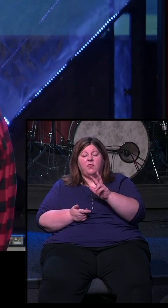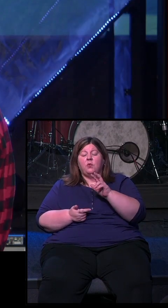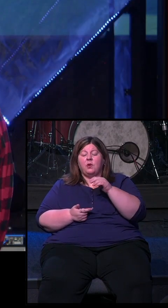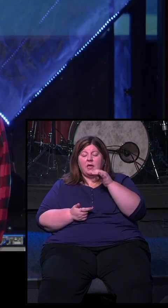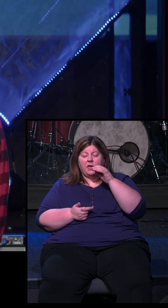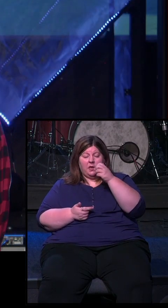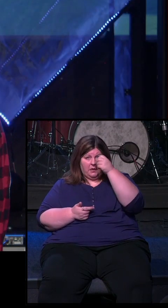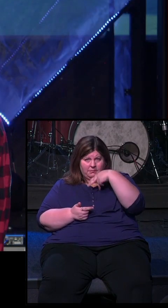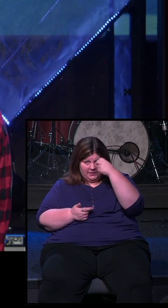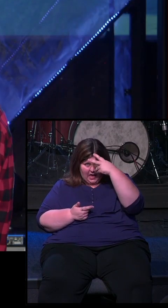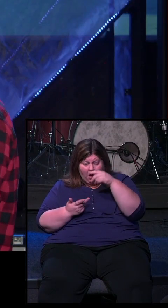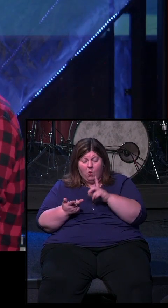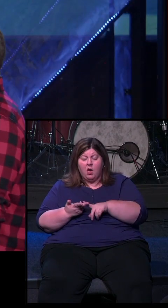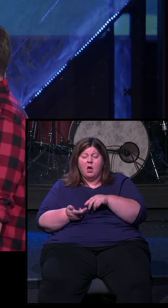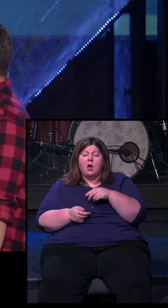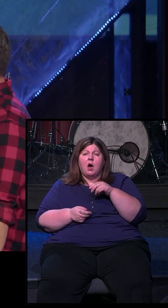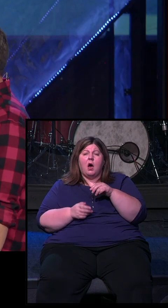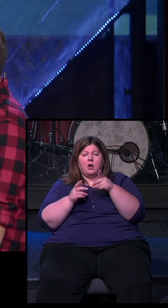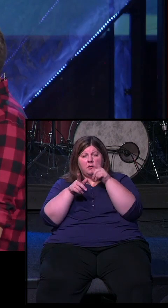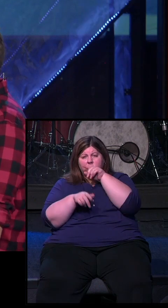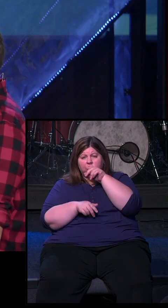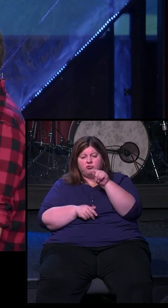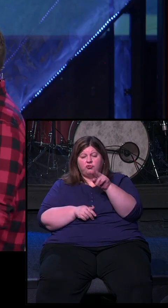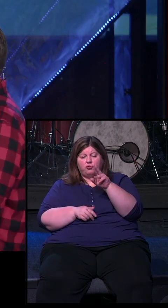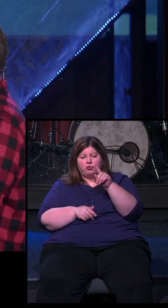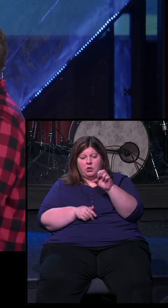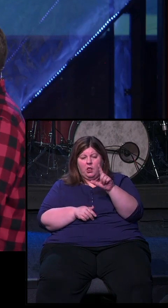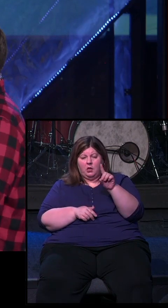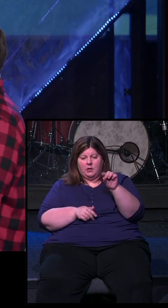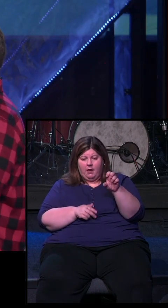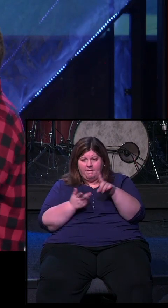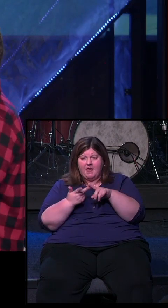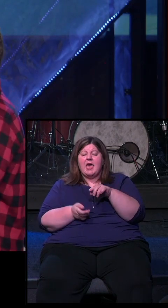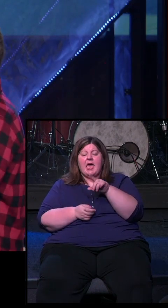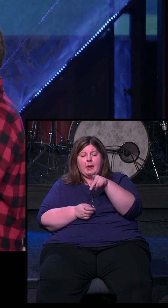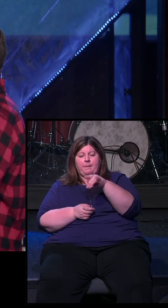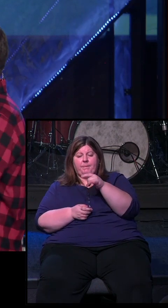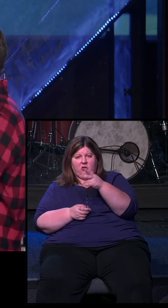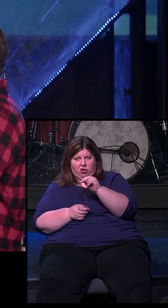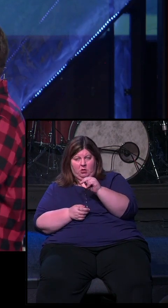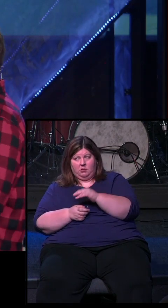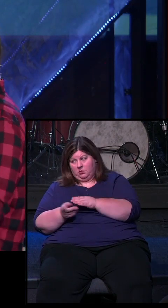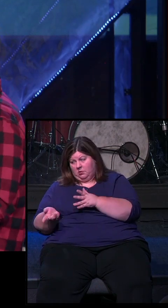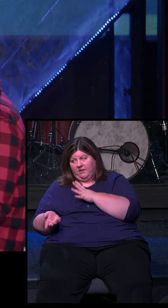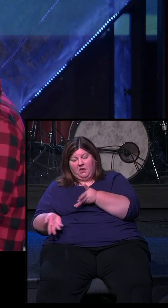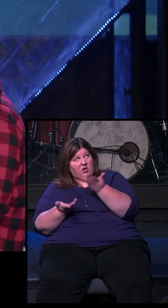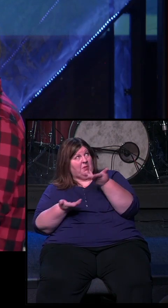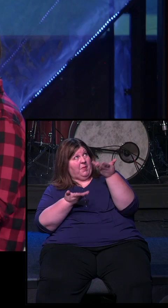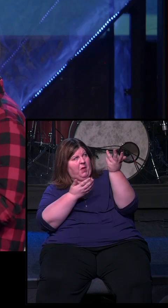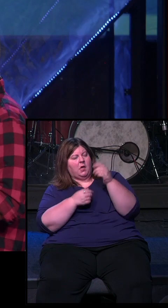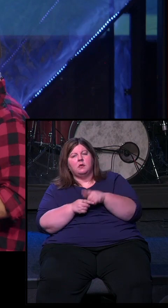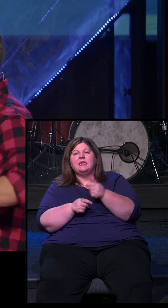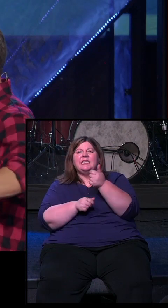ram, a turtle dove, and a young pigeon. So Abraham presented all these to him and killed them. Then he cut each animal down the